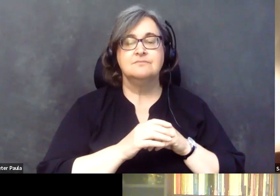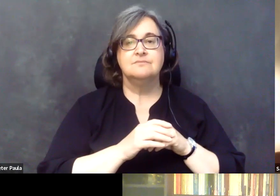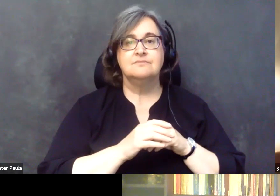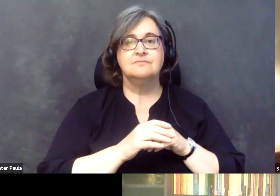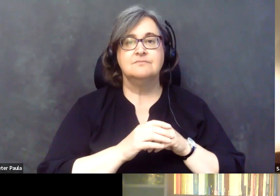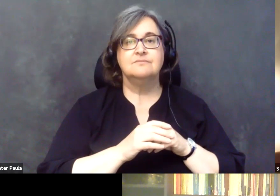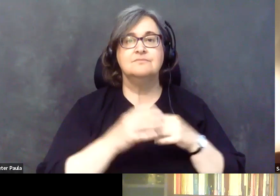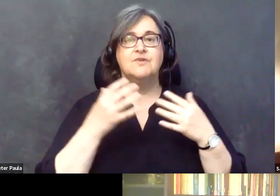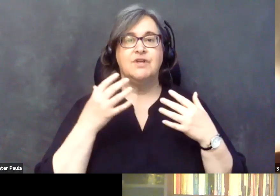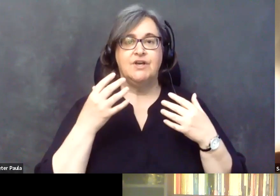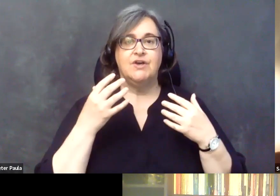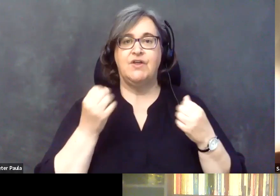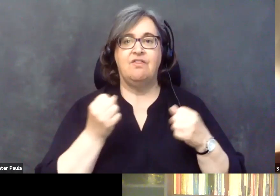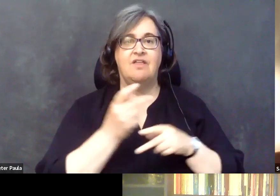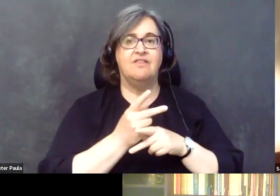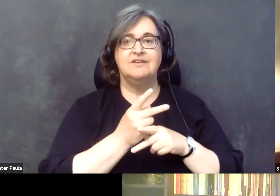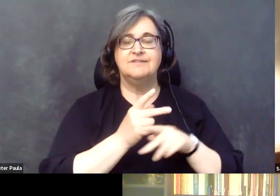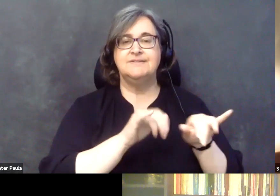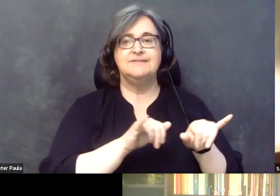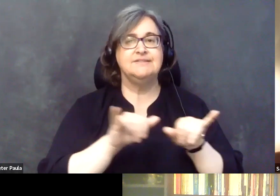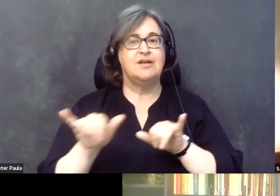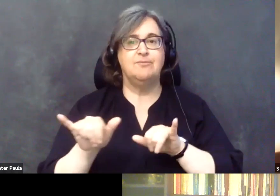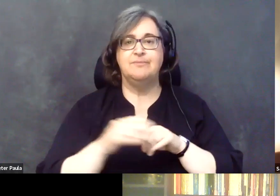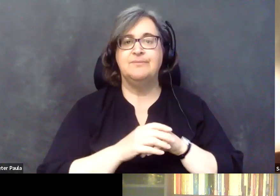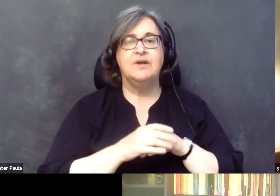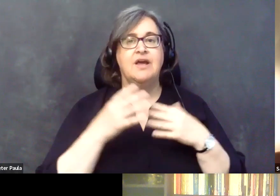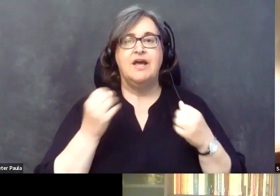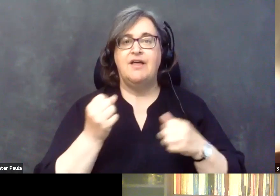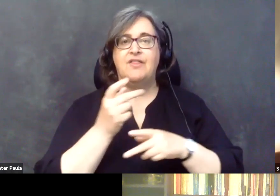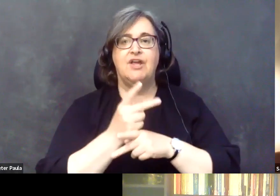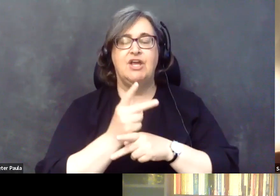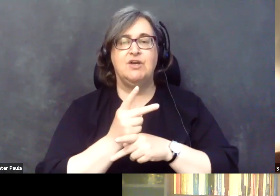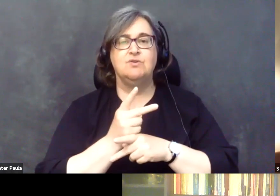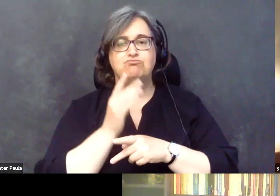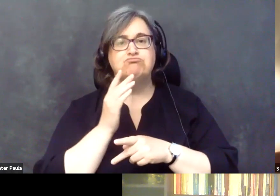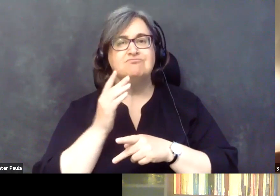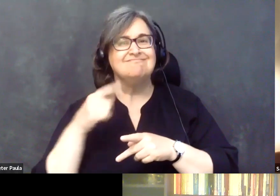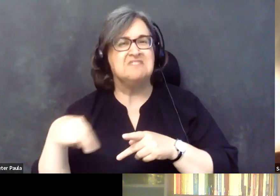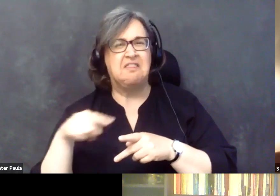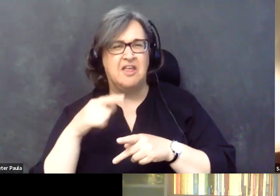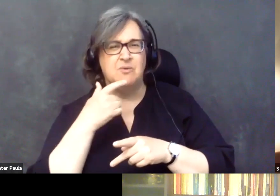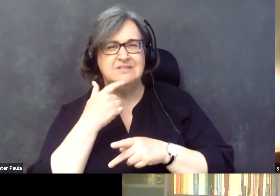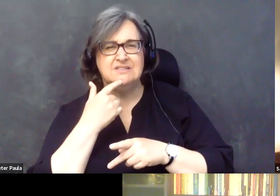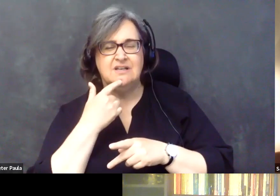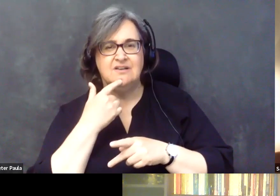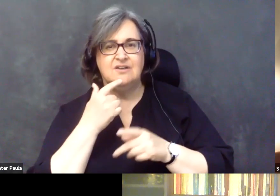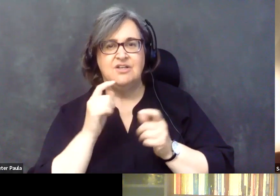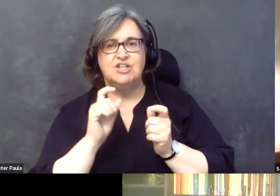So health care is no different. In fact, people in health care would say that the change has been